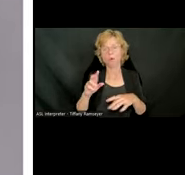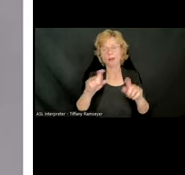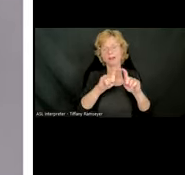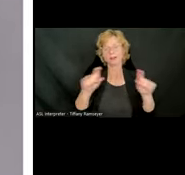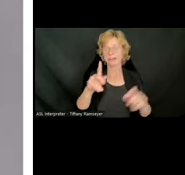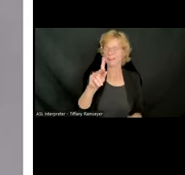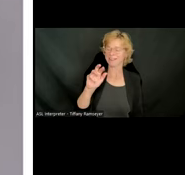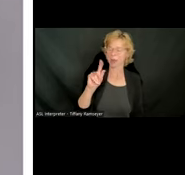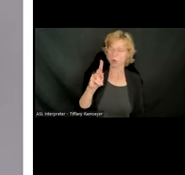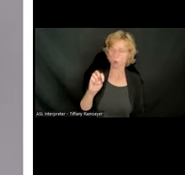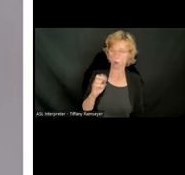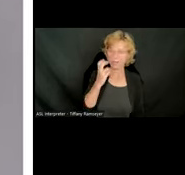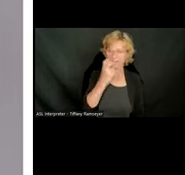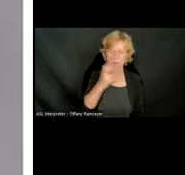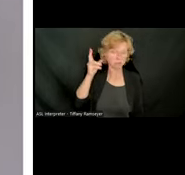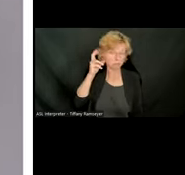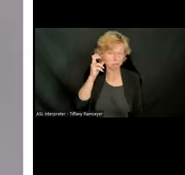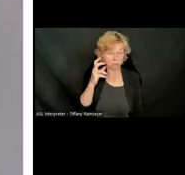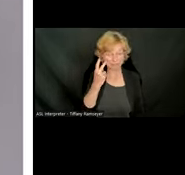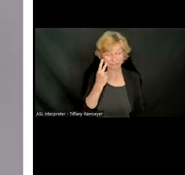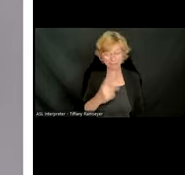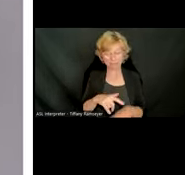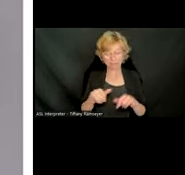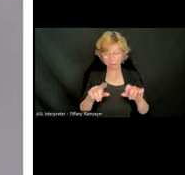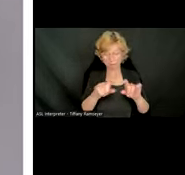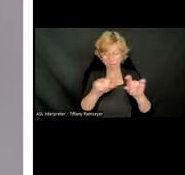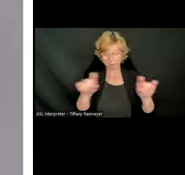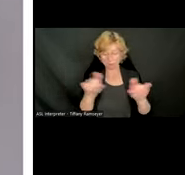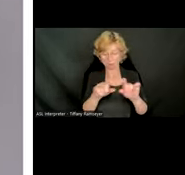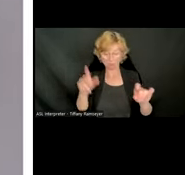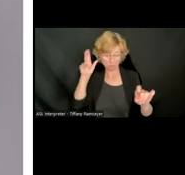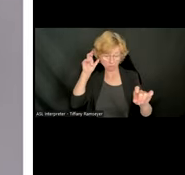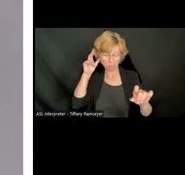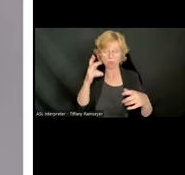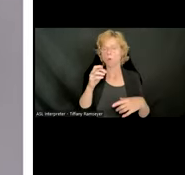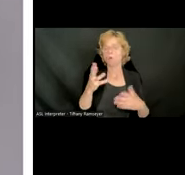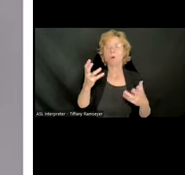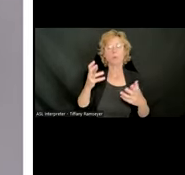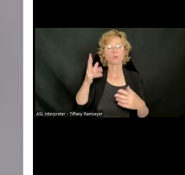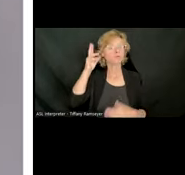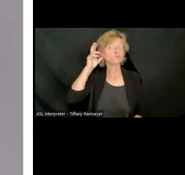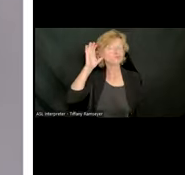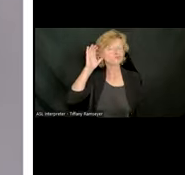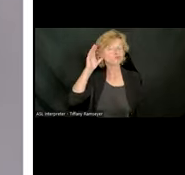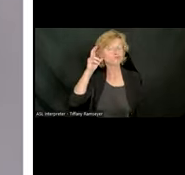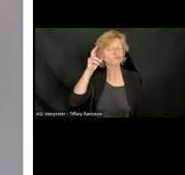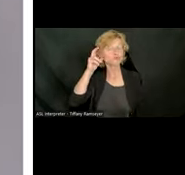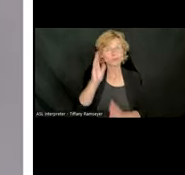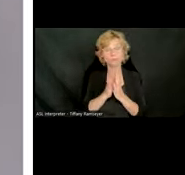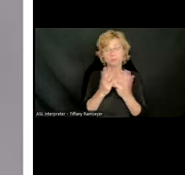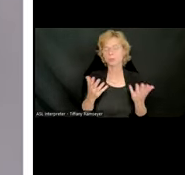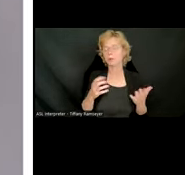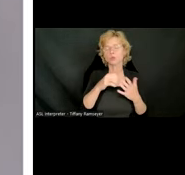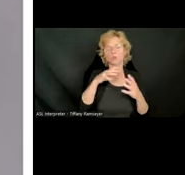they see the word and hear the word at the same time. Or if you just want to listen along to the book. And students can access these books on the different